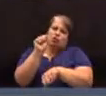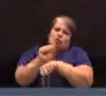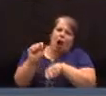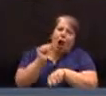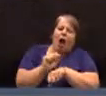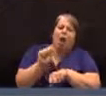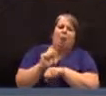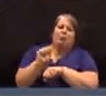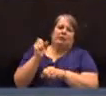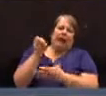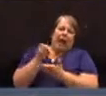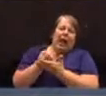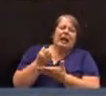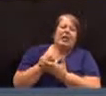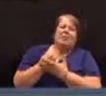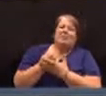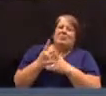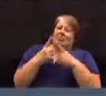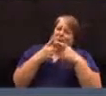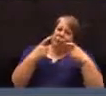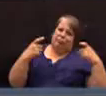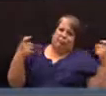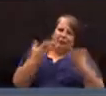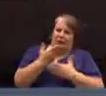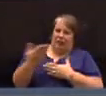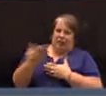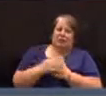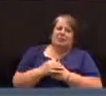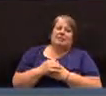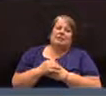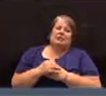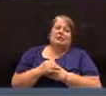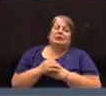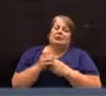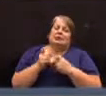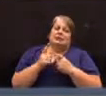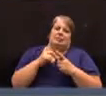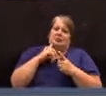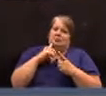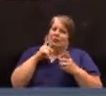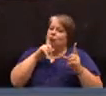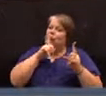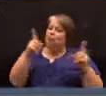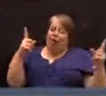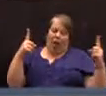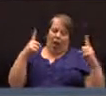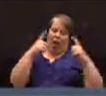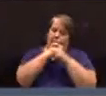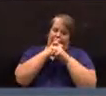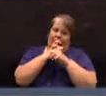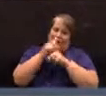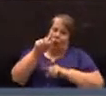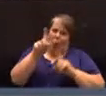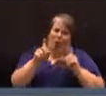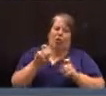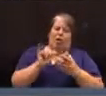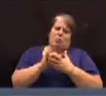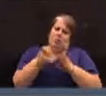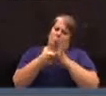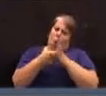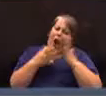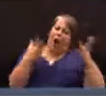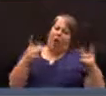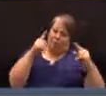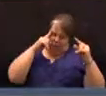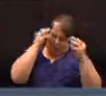economics, and all sorts of things. These are enormously complex questions that require a lot of